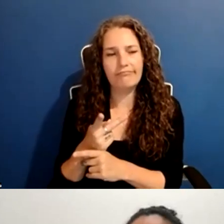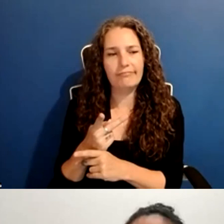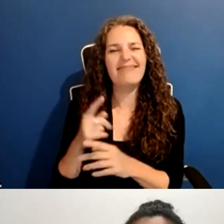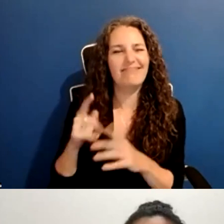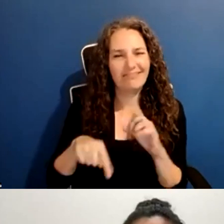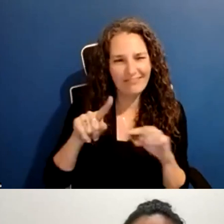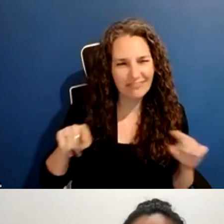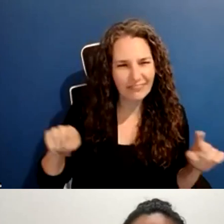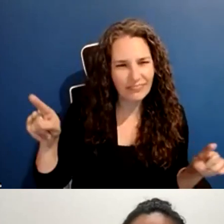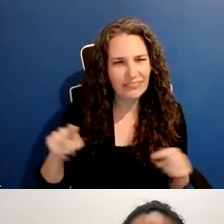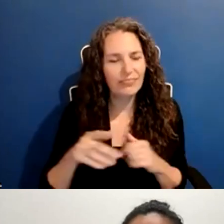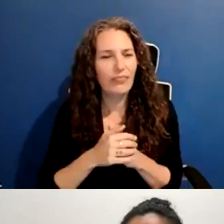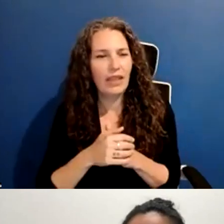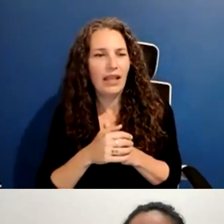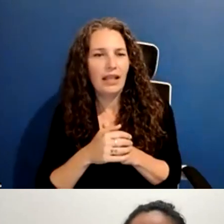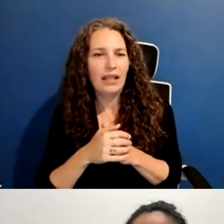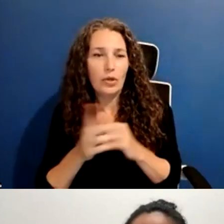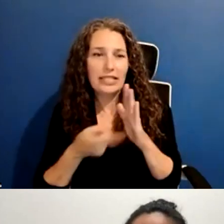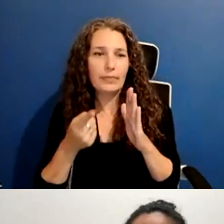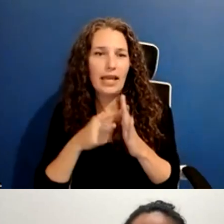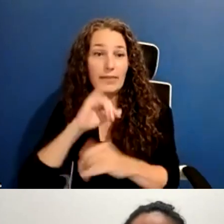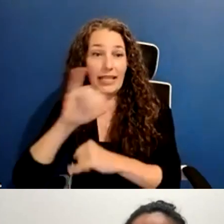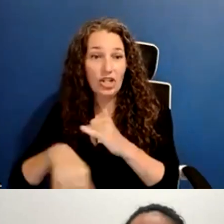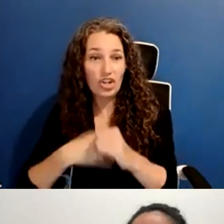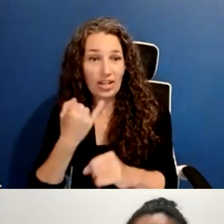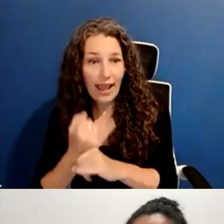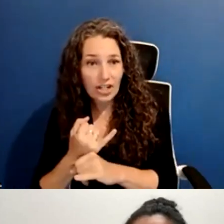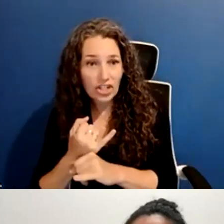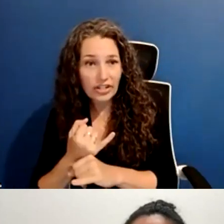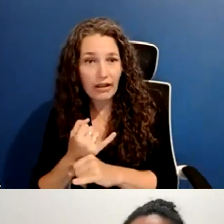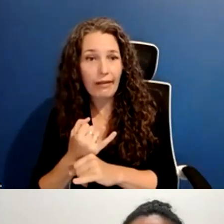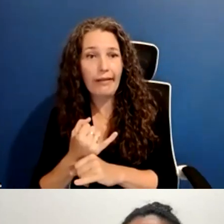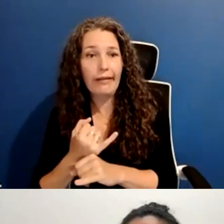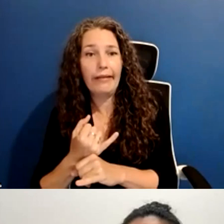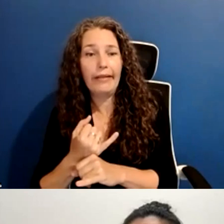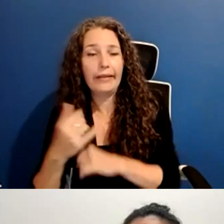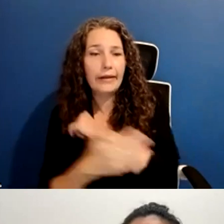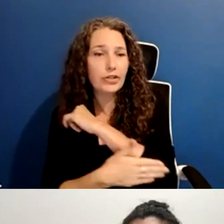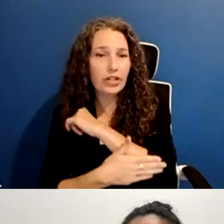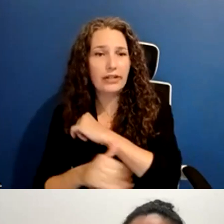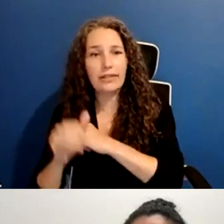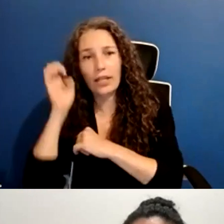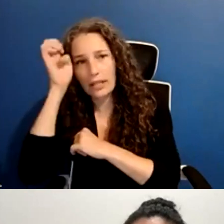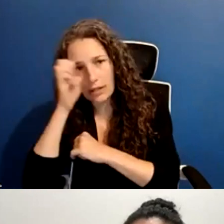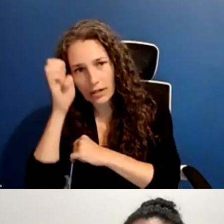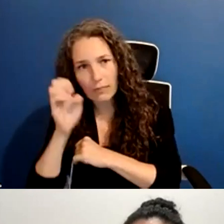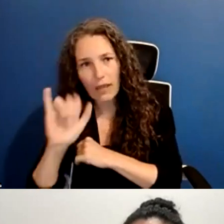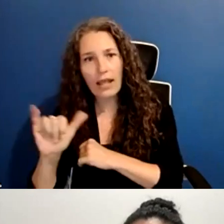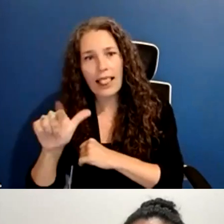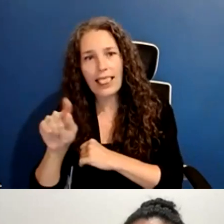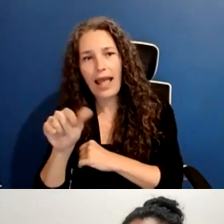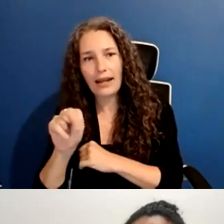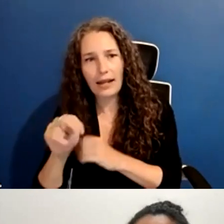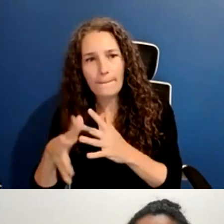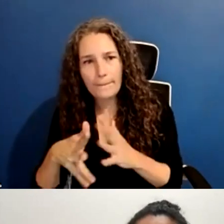little different in some international contexts in Europe and in Latin America, pitch decks and sizzles are actually very common. And a lot of, uh,